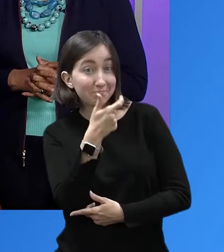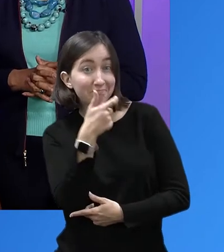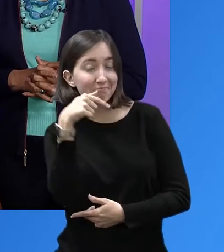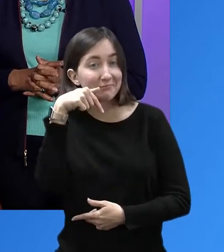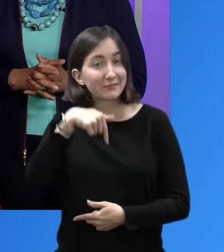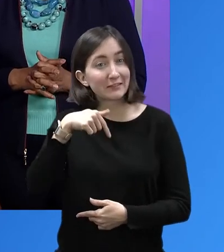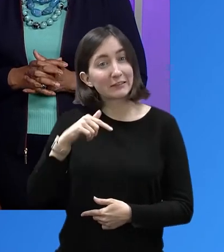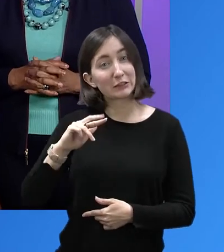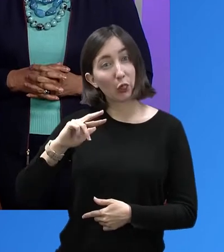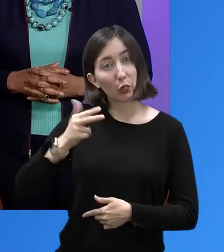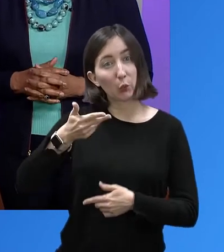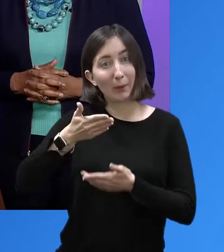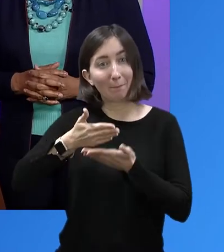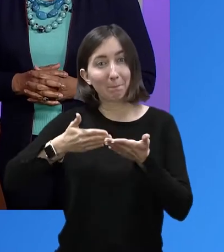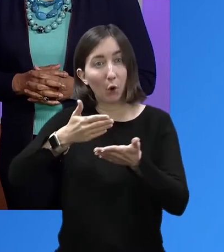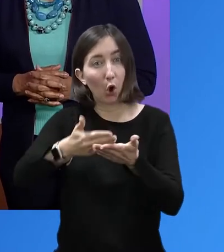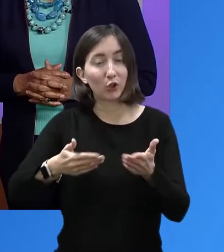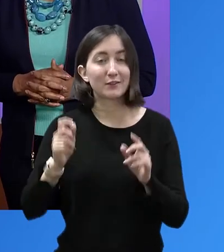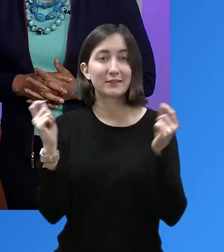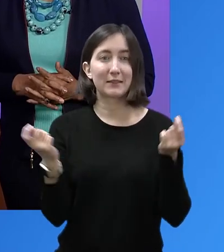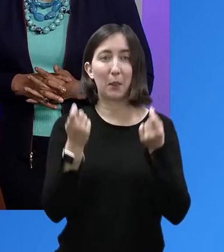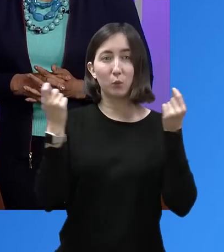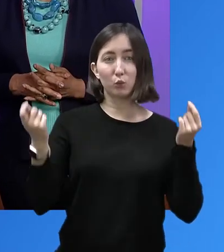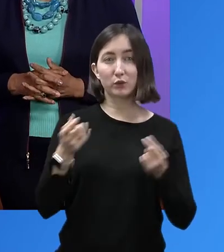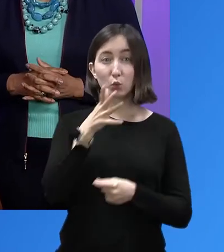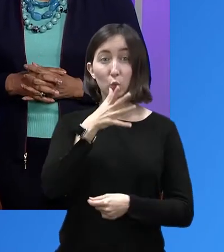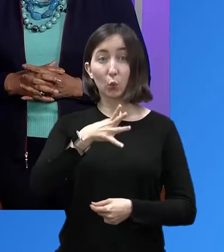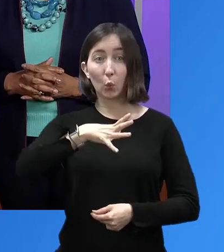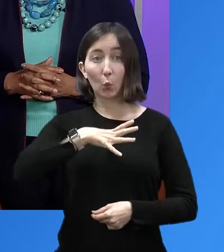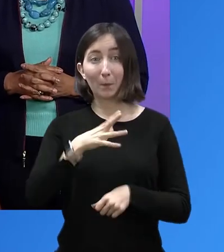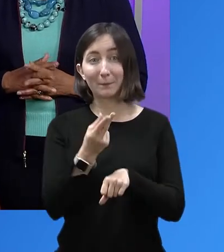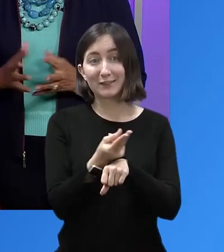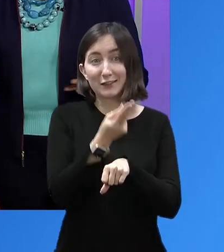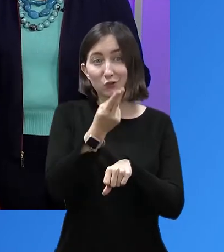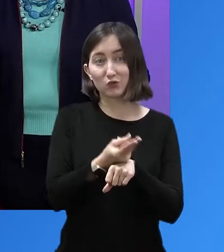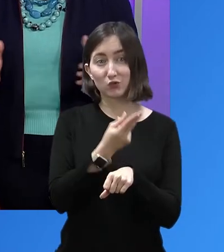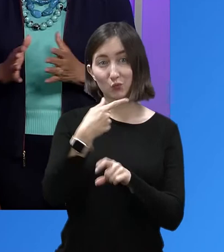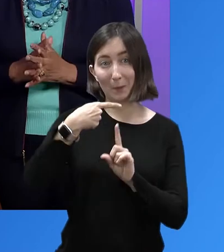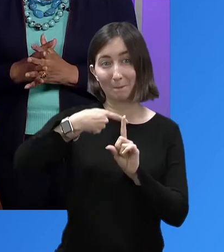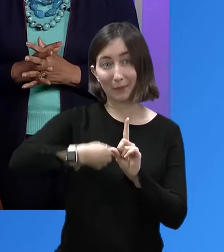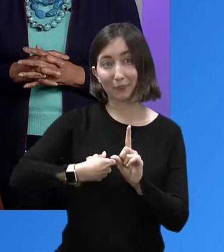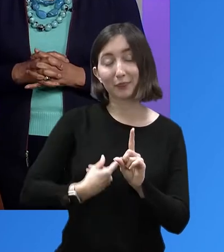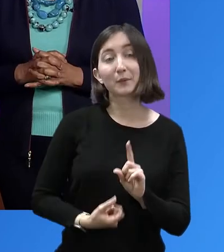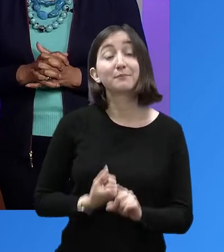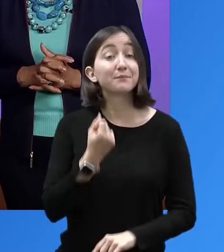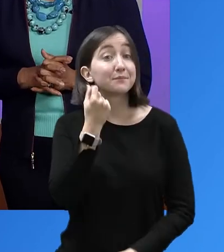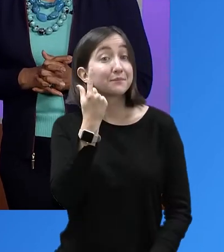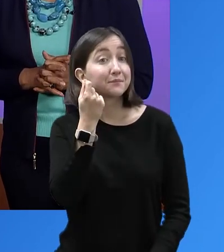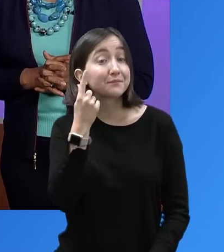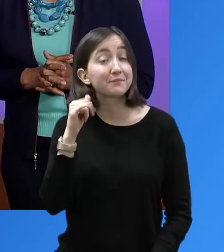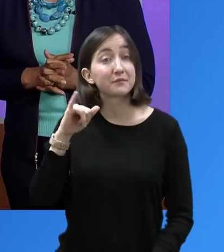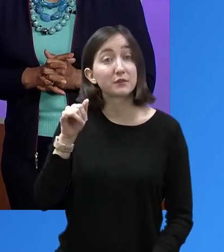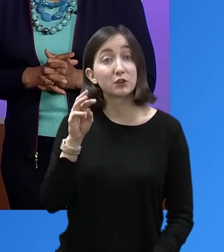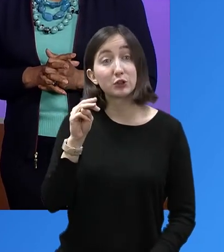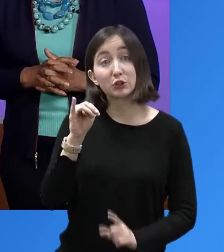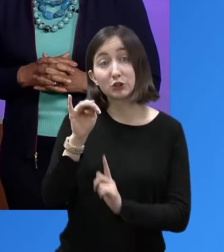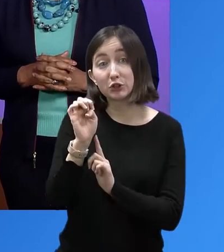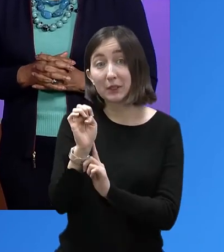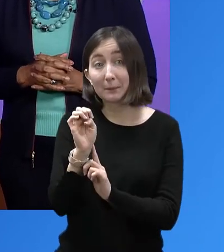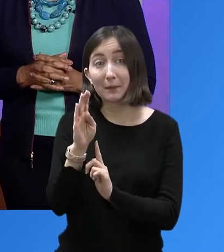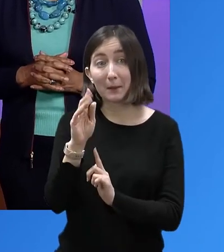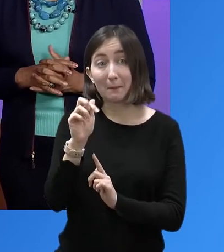celebration in recognition of Women's History Month. Janie Barrera is the first of three presentations.